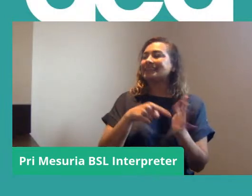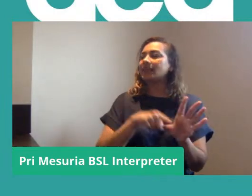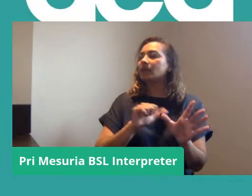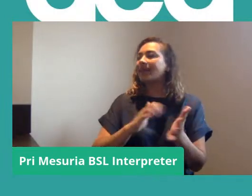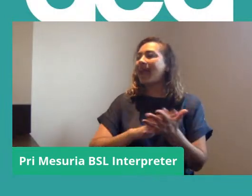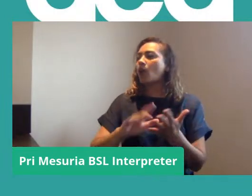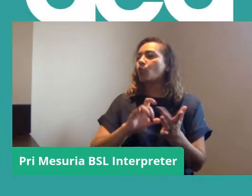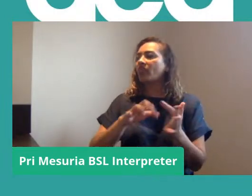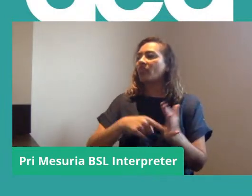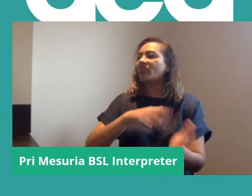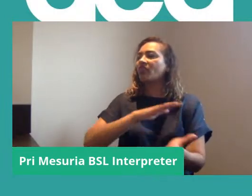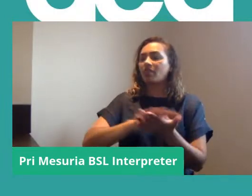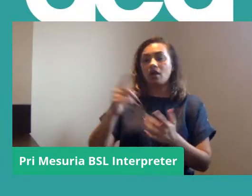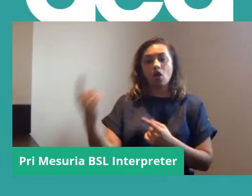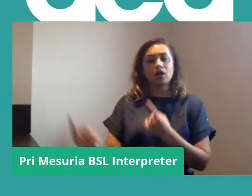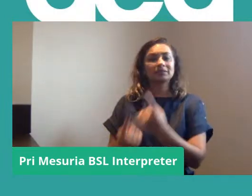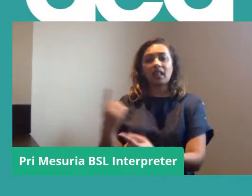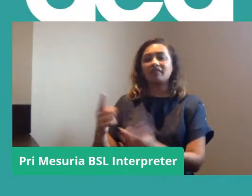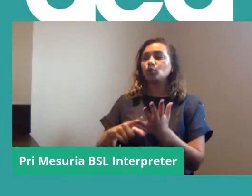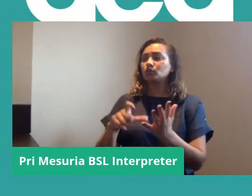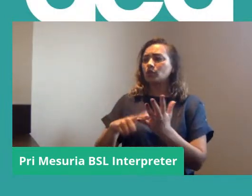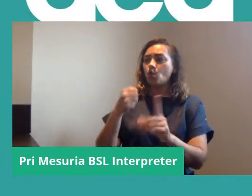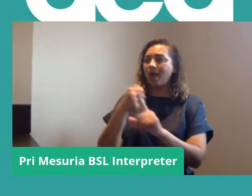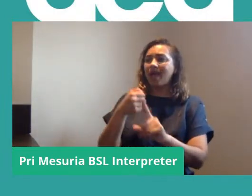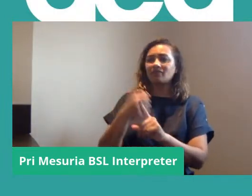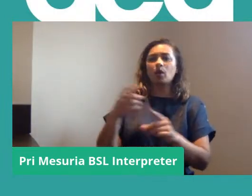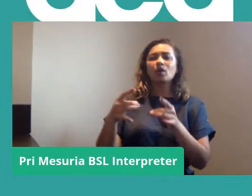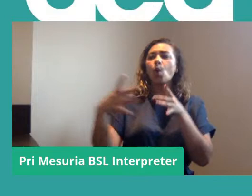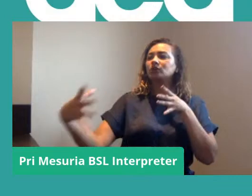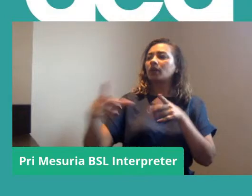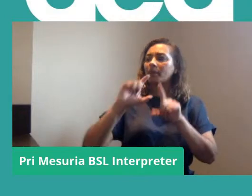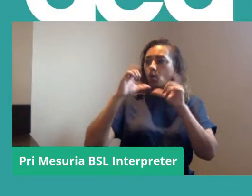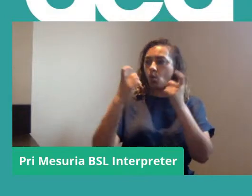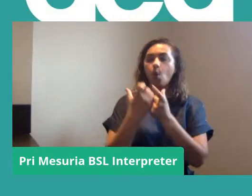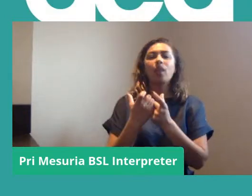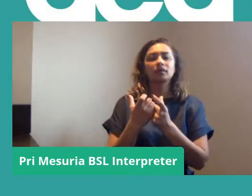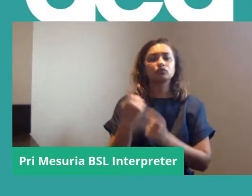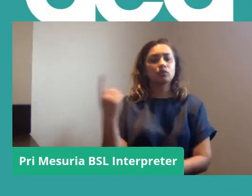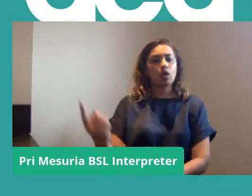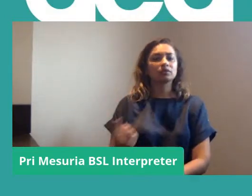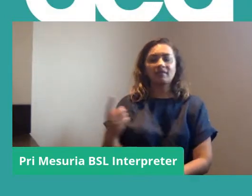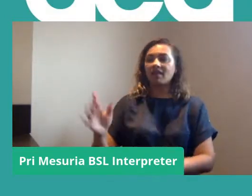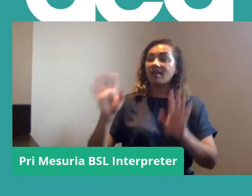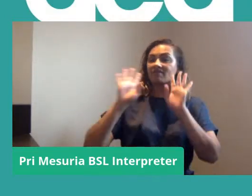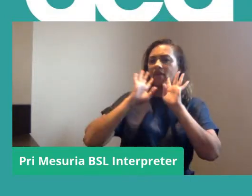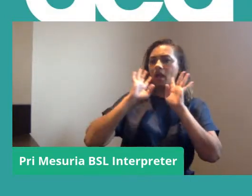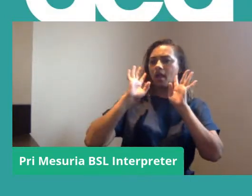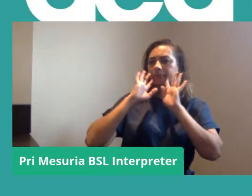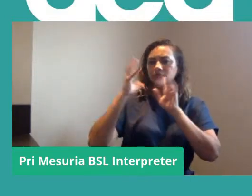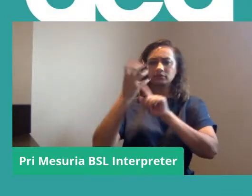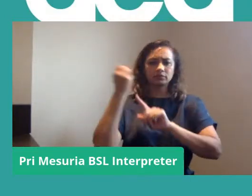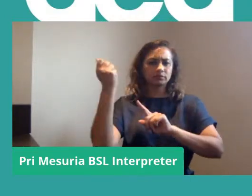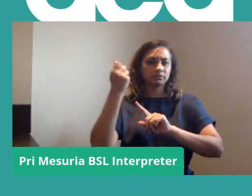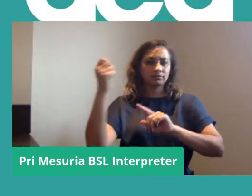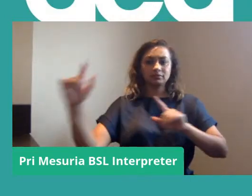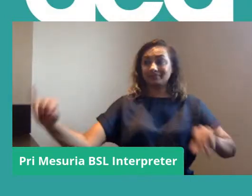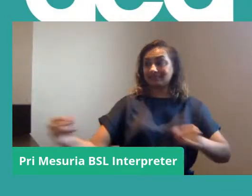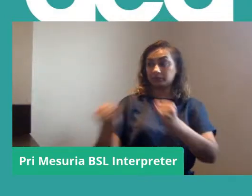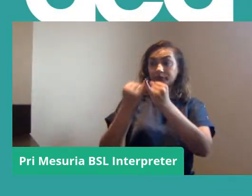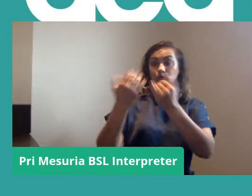who was a UCU activist at Nottingham College, who had a very famous and successful dispute.